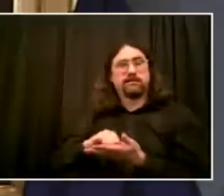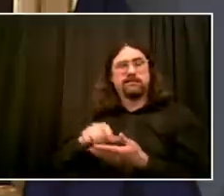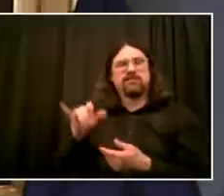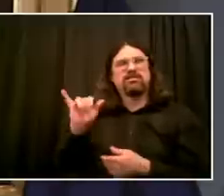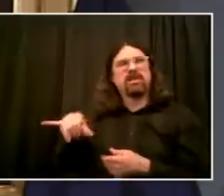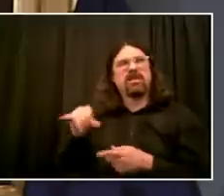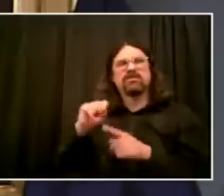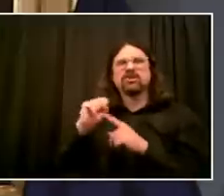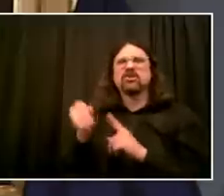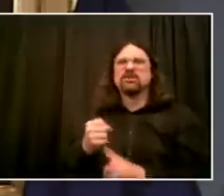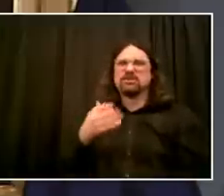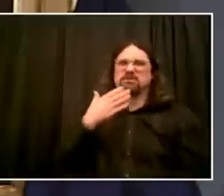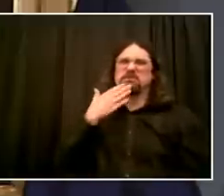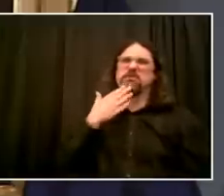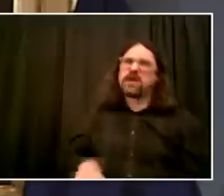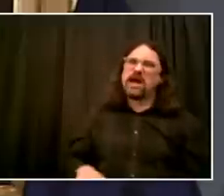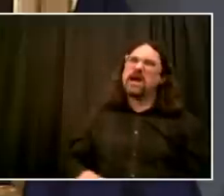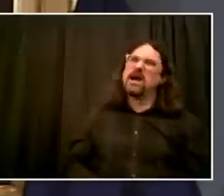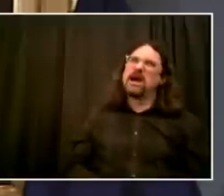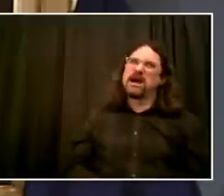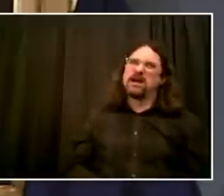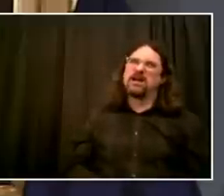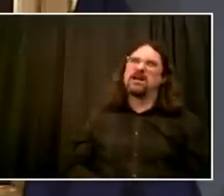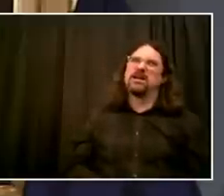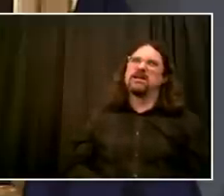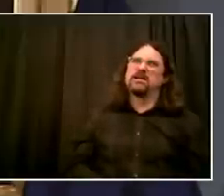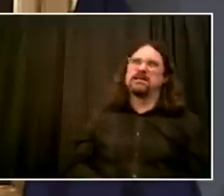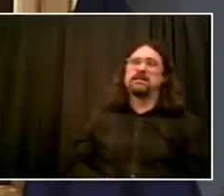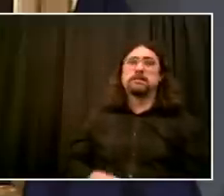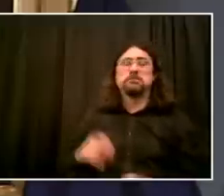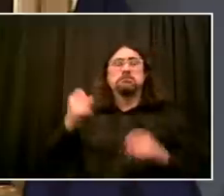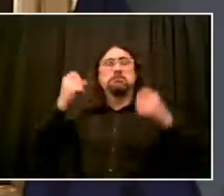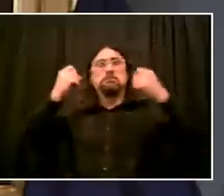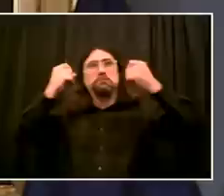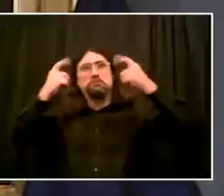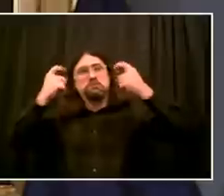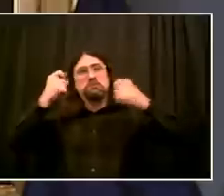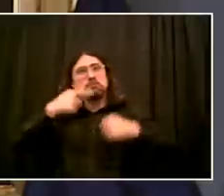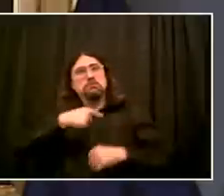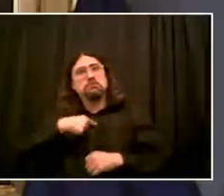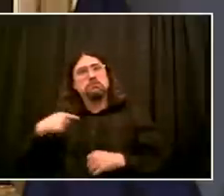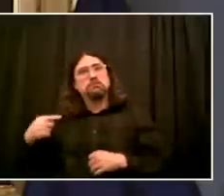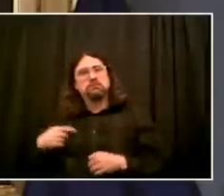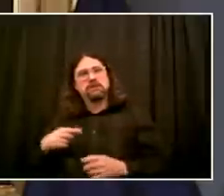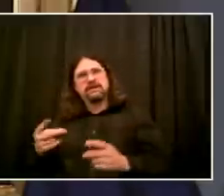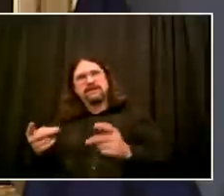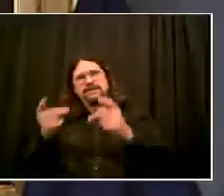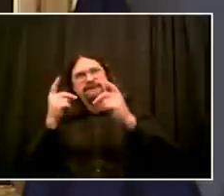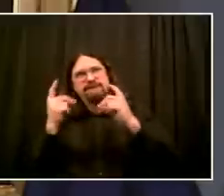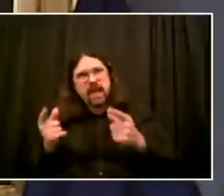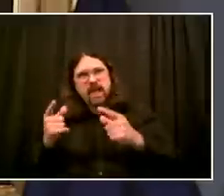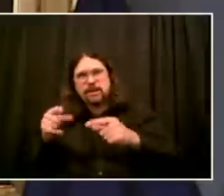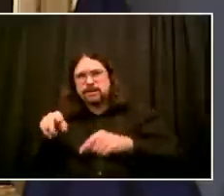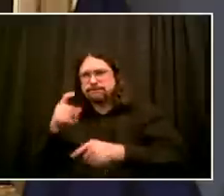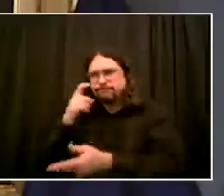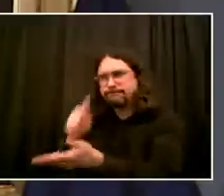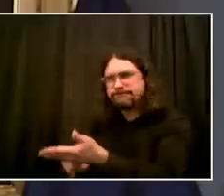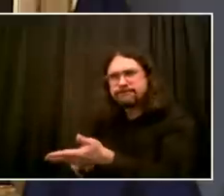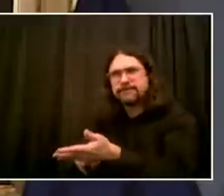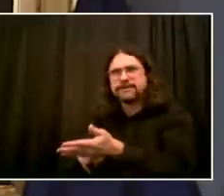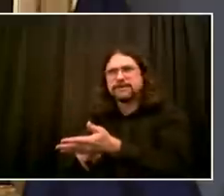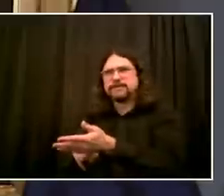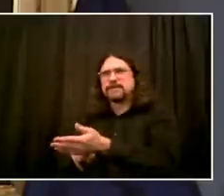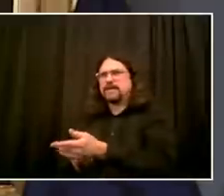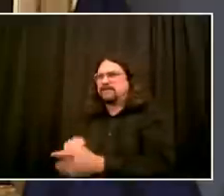I don't believe it had ever been done before. I'm sure it annoyed many people within the police department. But I think it was the right thing to do, to